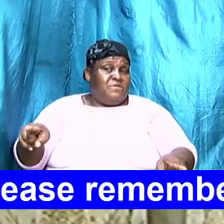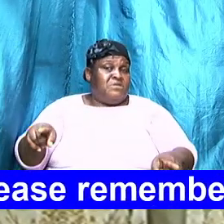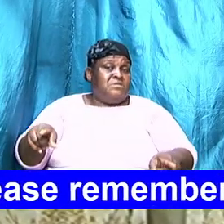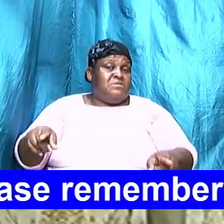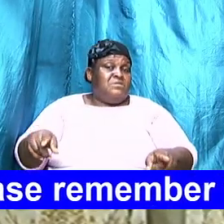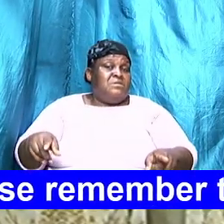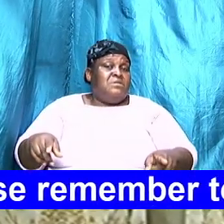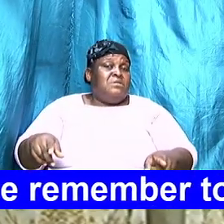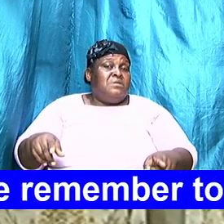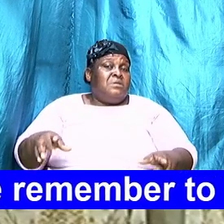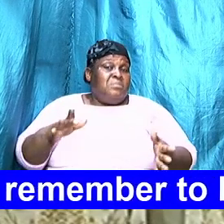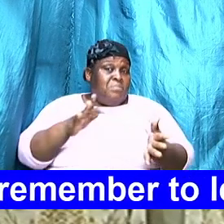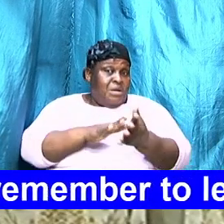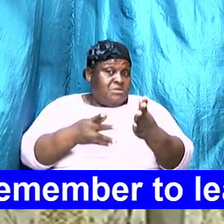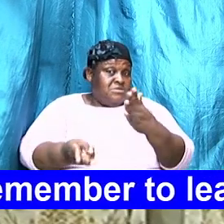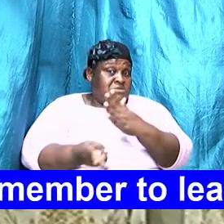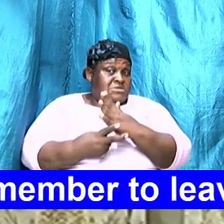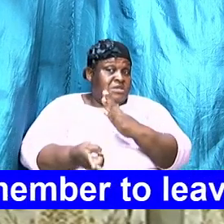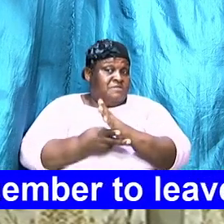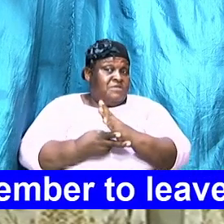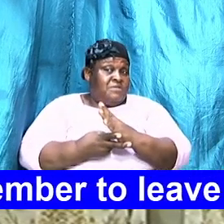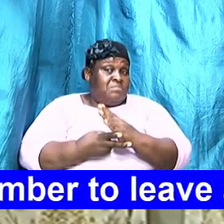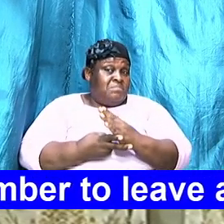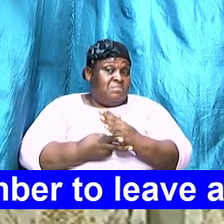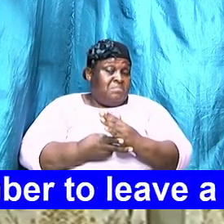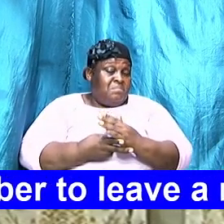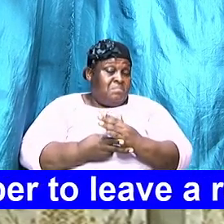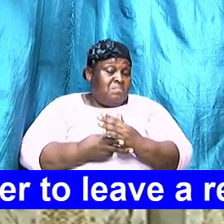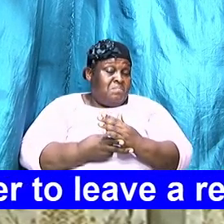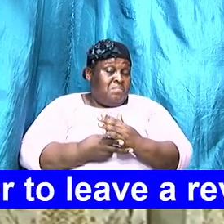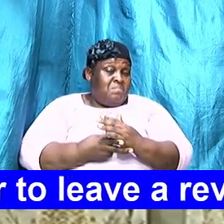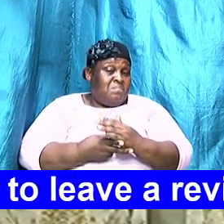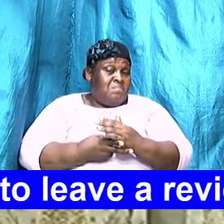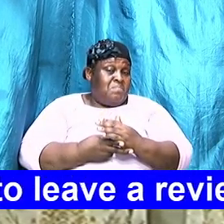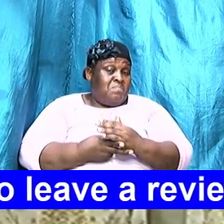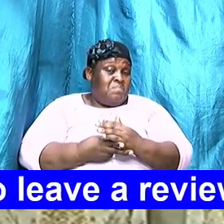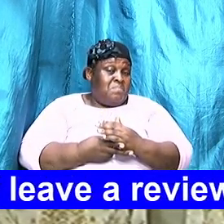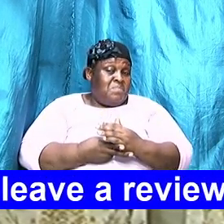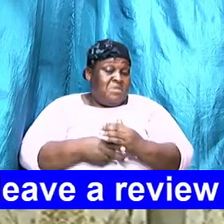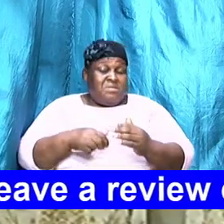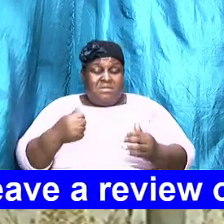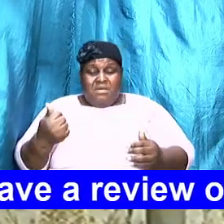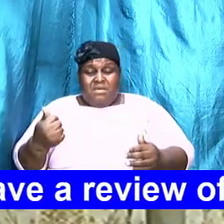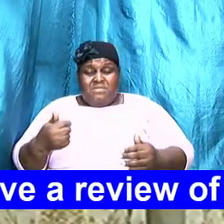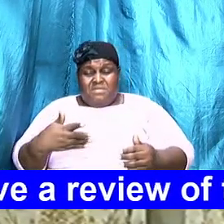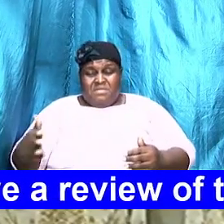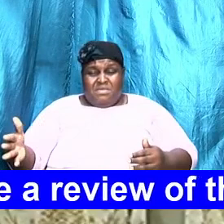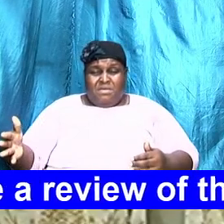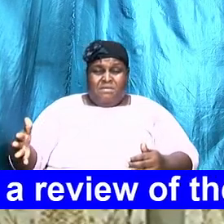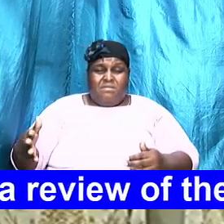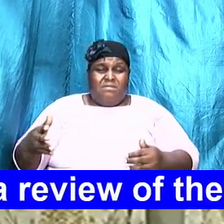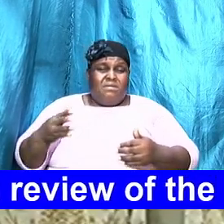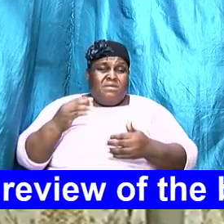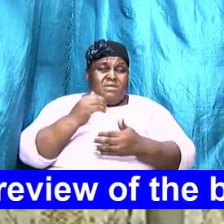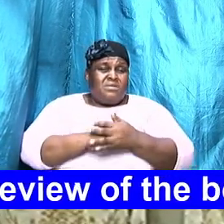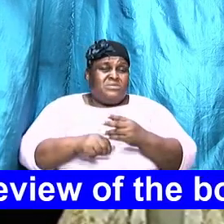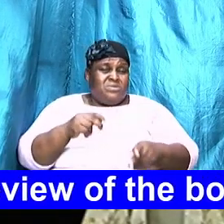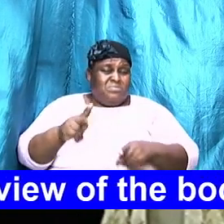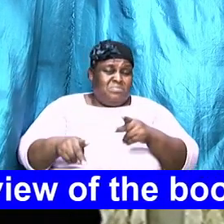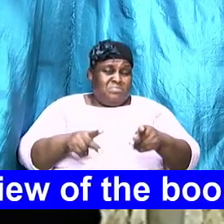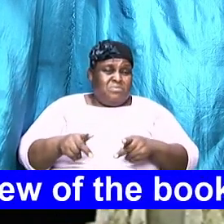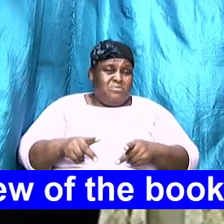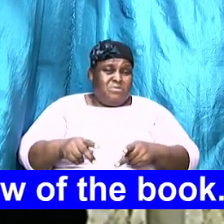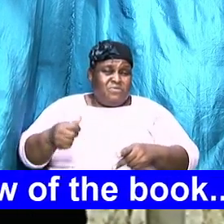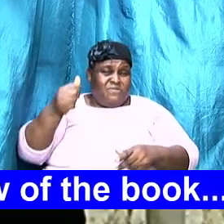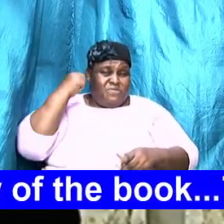because that's another issue with some folks refusing and unwilling to share accounts but even if you have